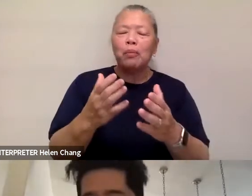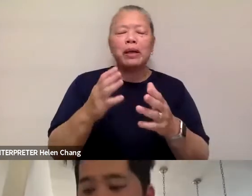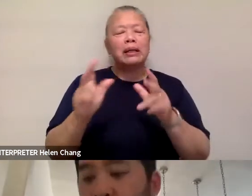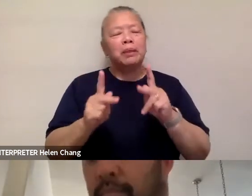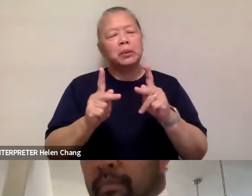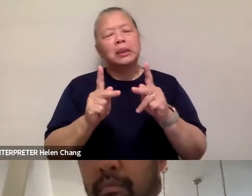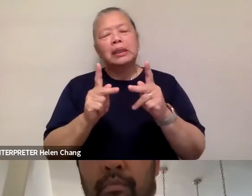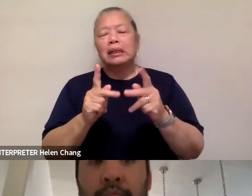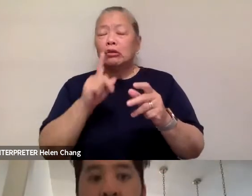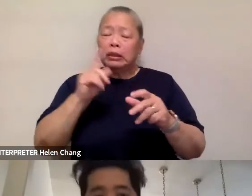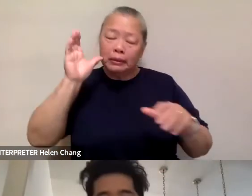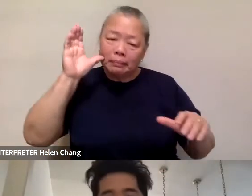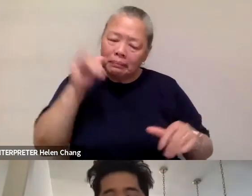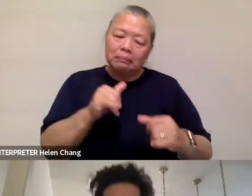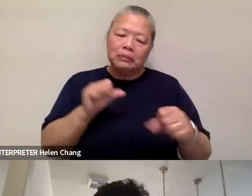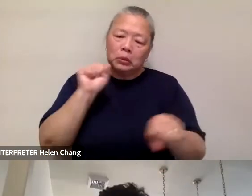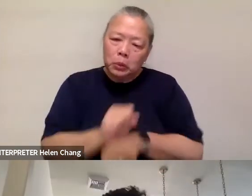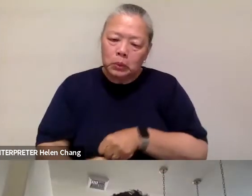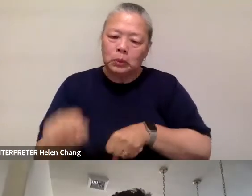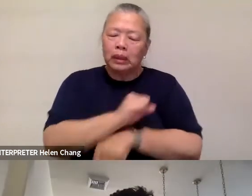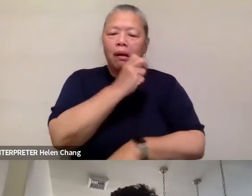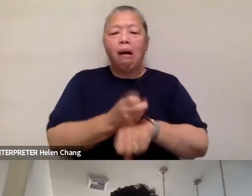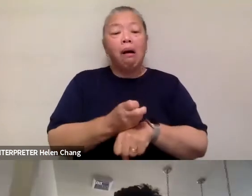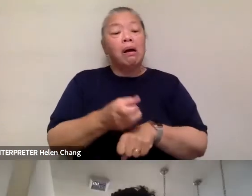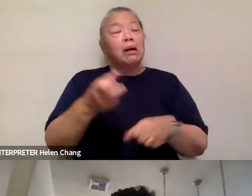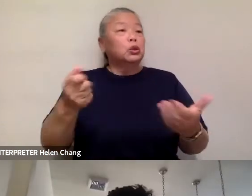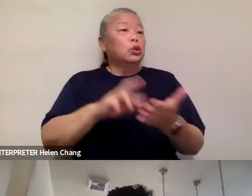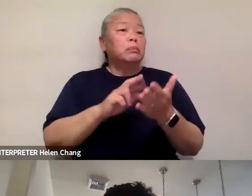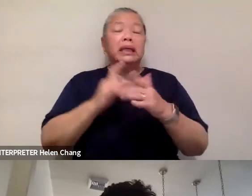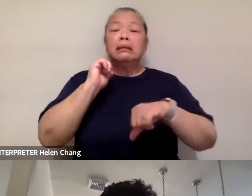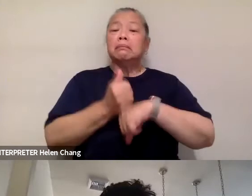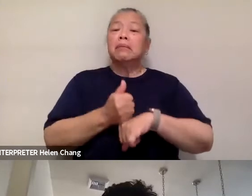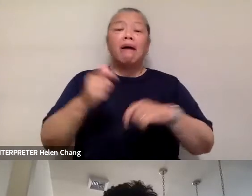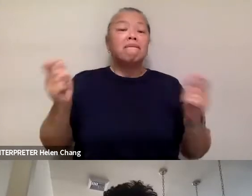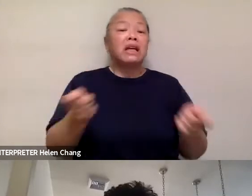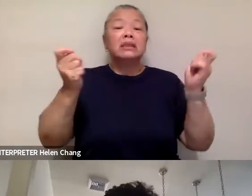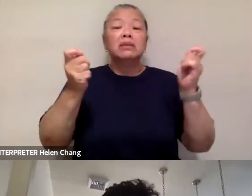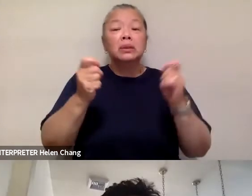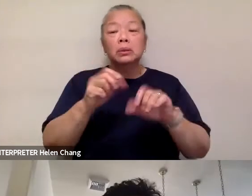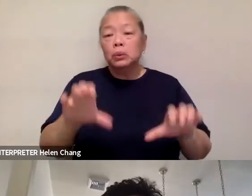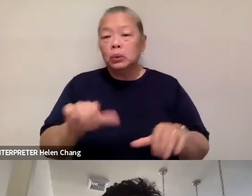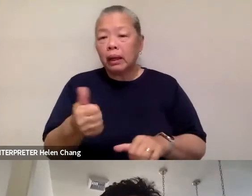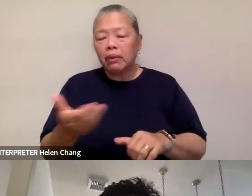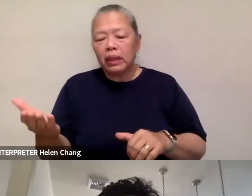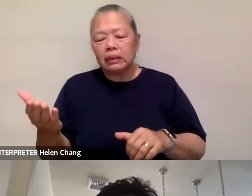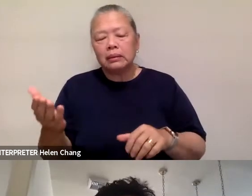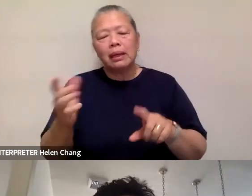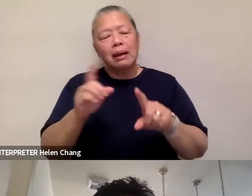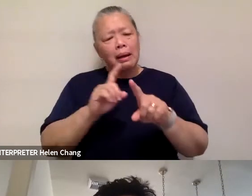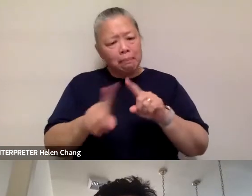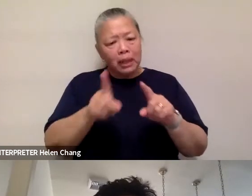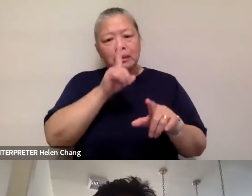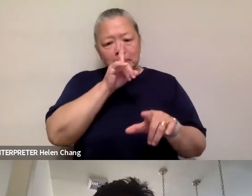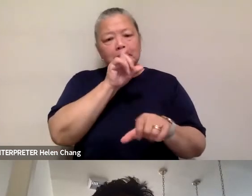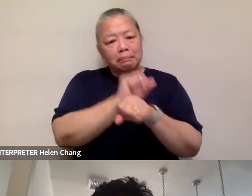which way, whether it's doing the Flushing Fantastic Festival or doing other things. So, but it is indeed a